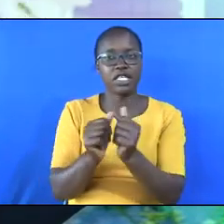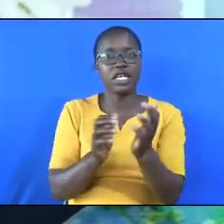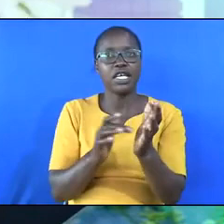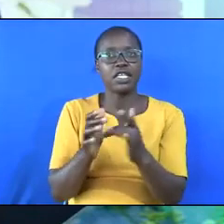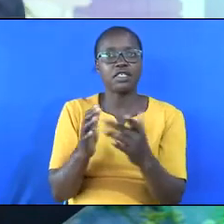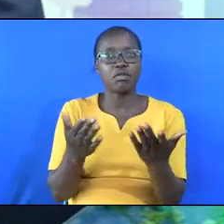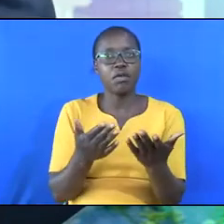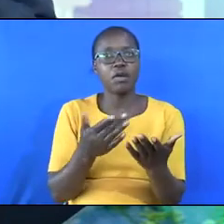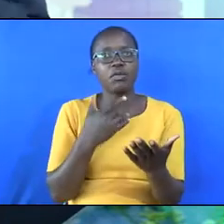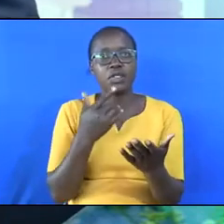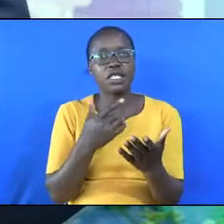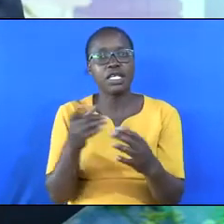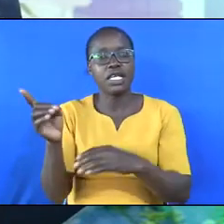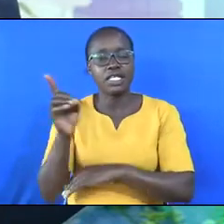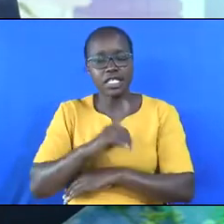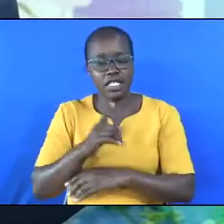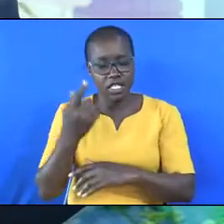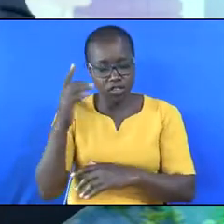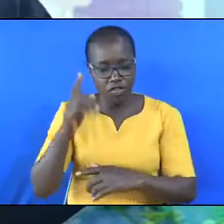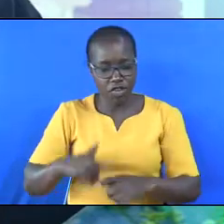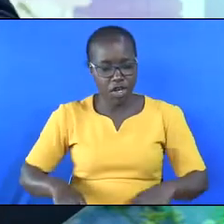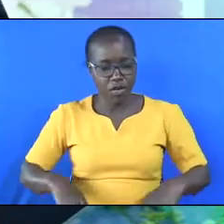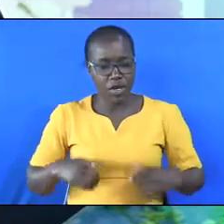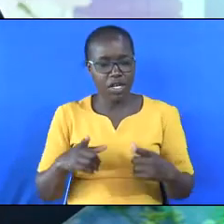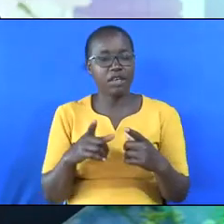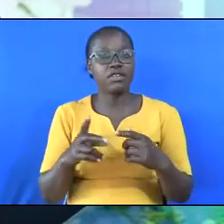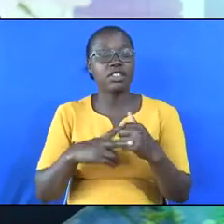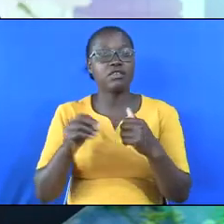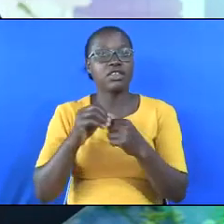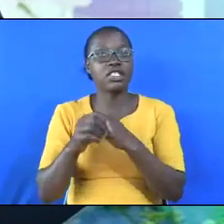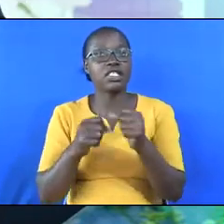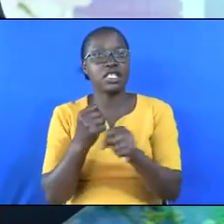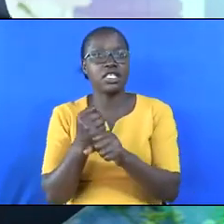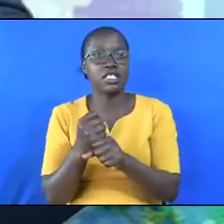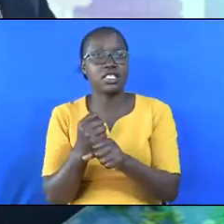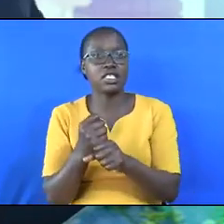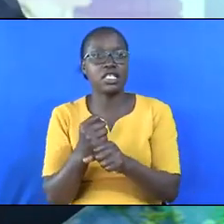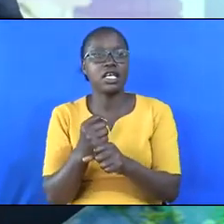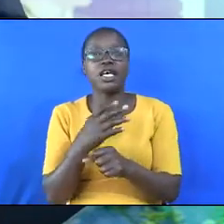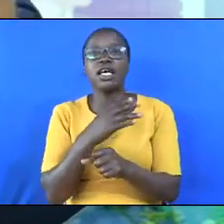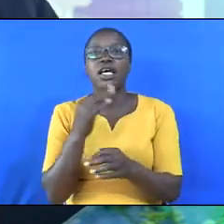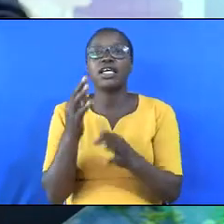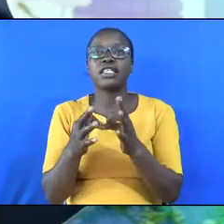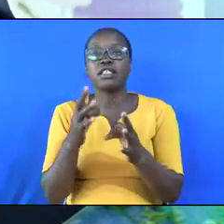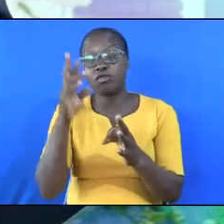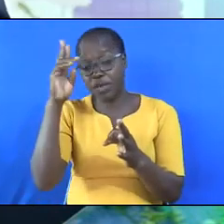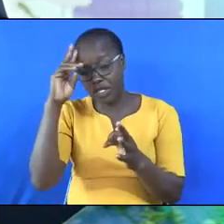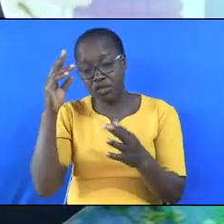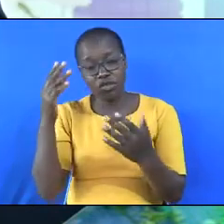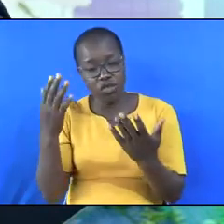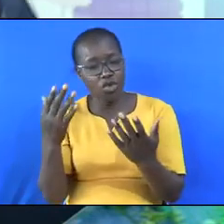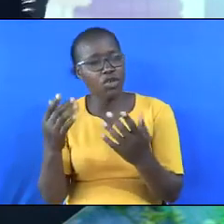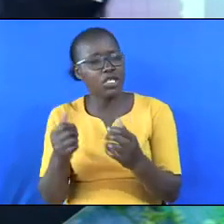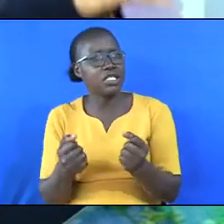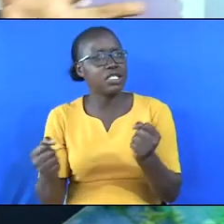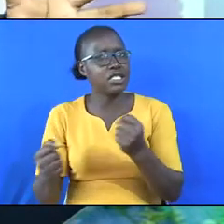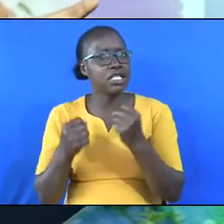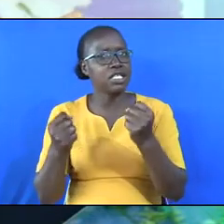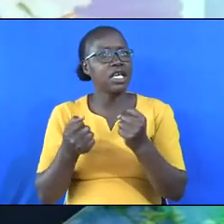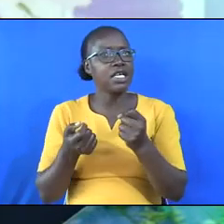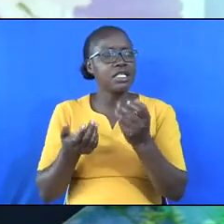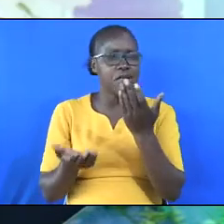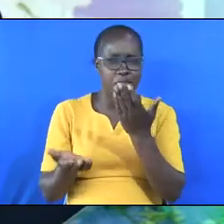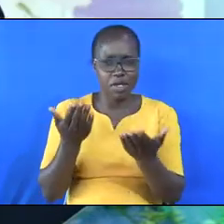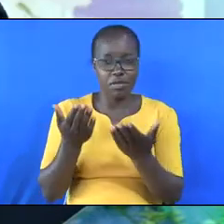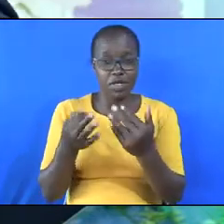is written that the days of our lives are 70 years. And if by reason of strength there might be 80